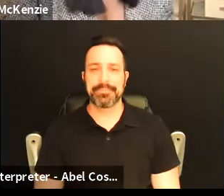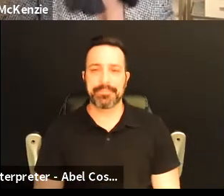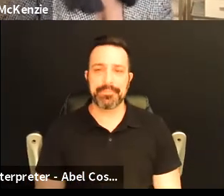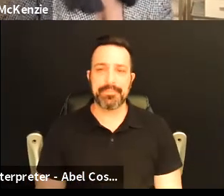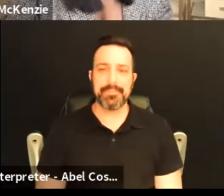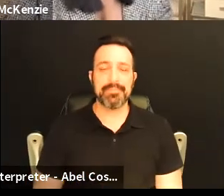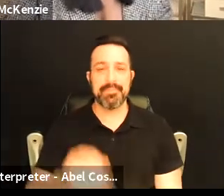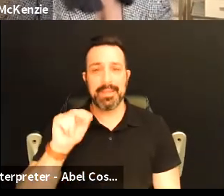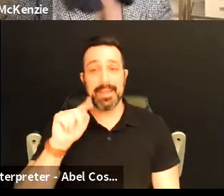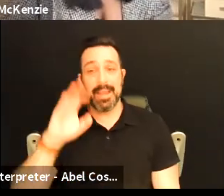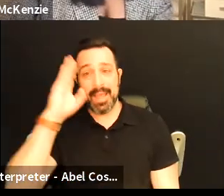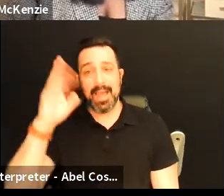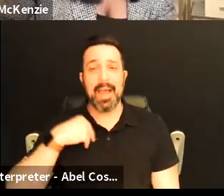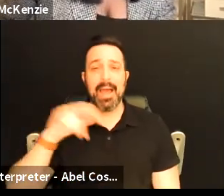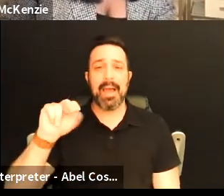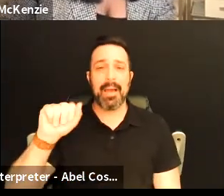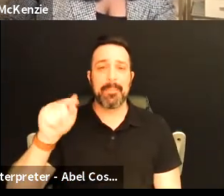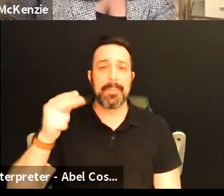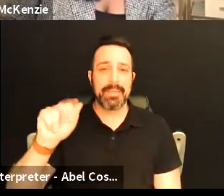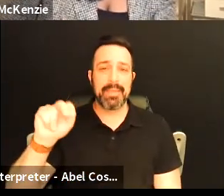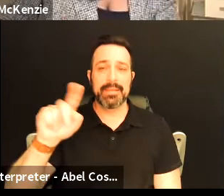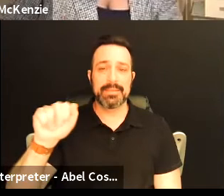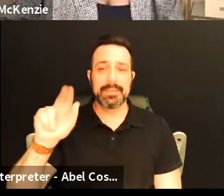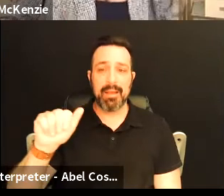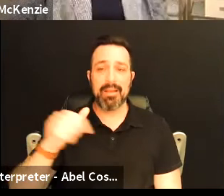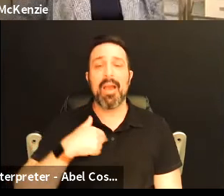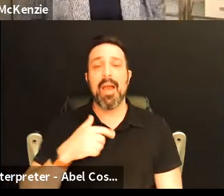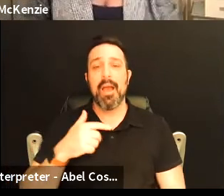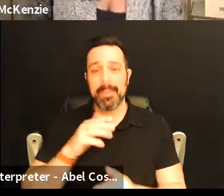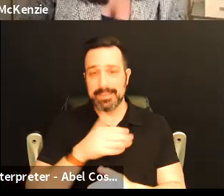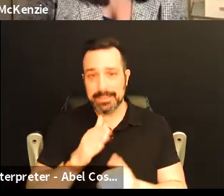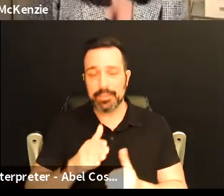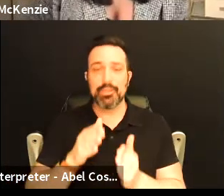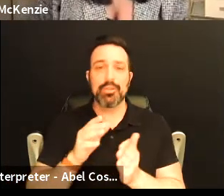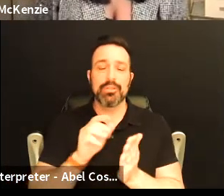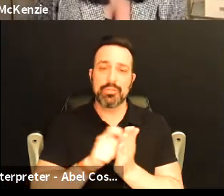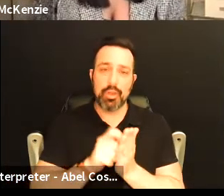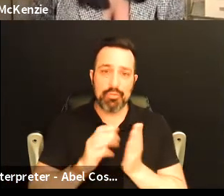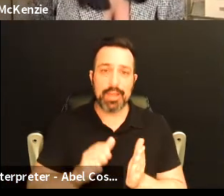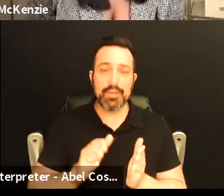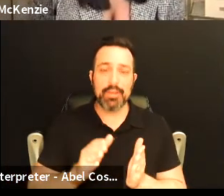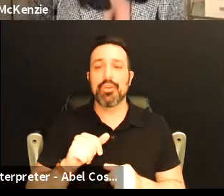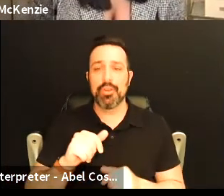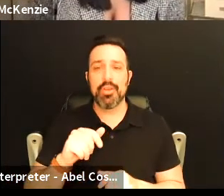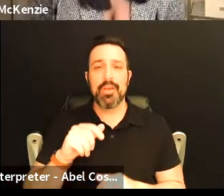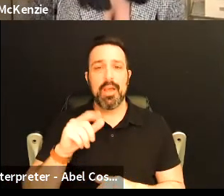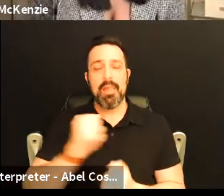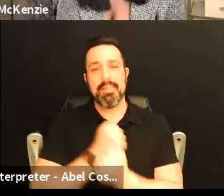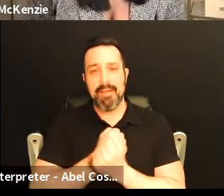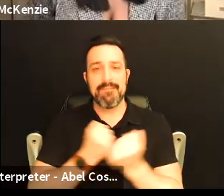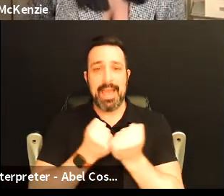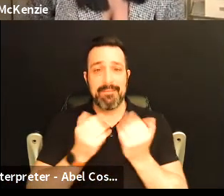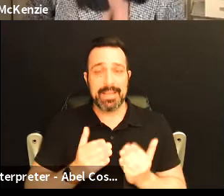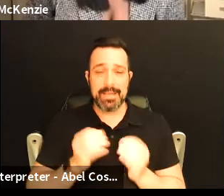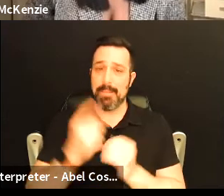Hi I'm Nathan Zonga I'm a singer songwriter love advocate number one I'm a